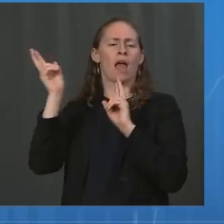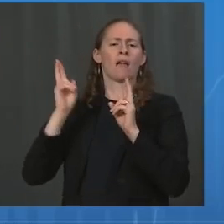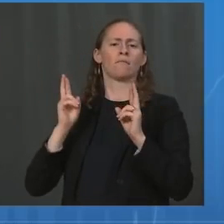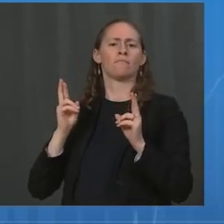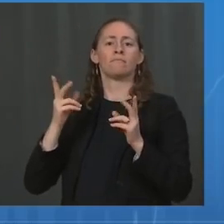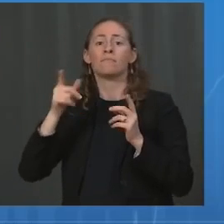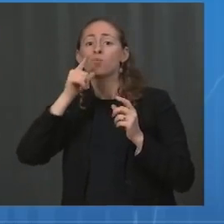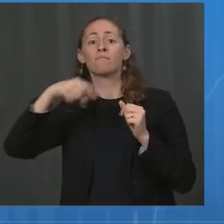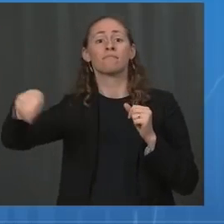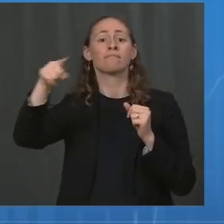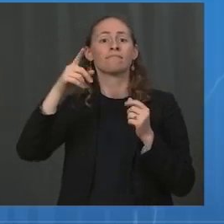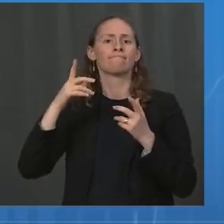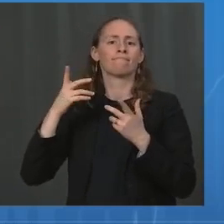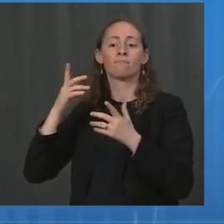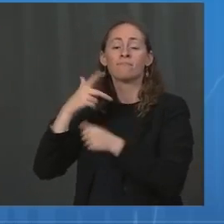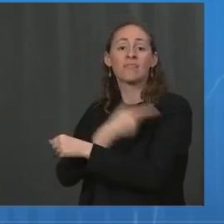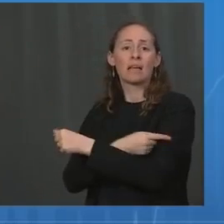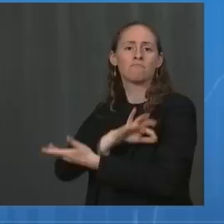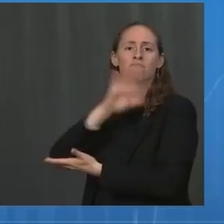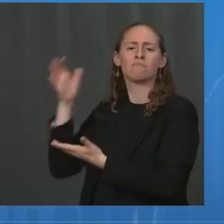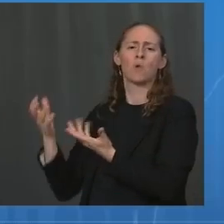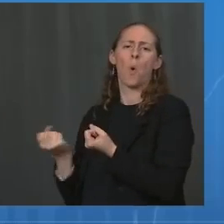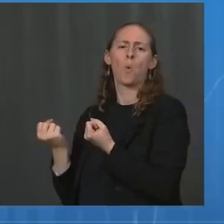continuing to administer vaccinations.